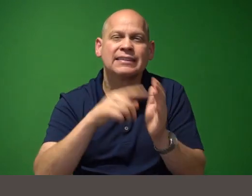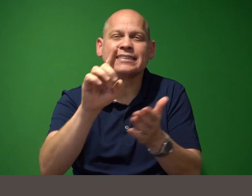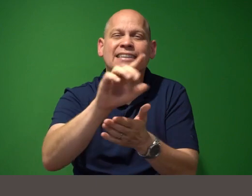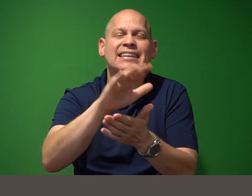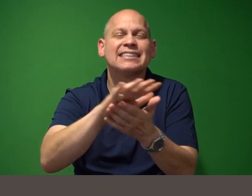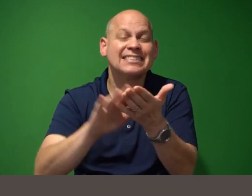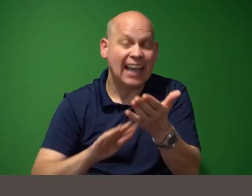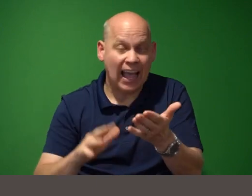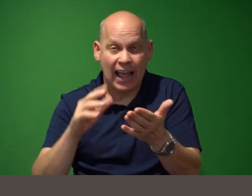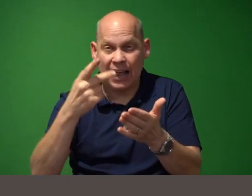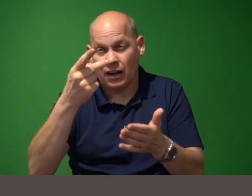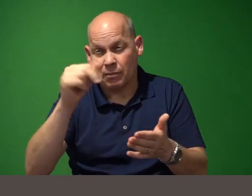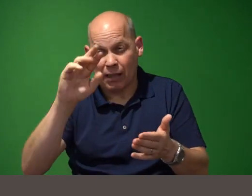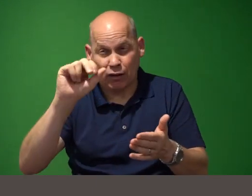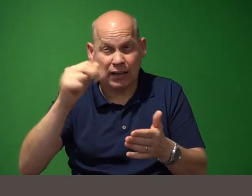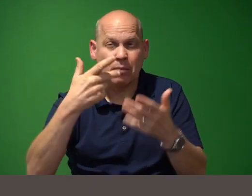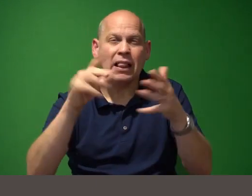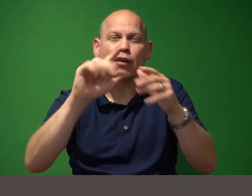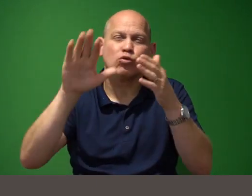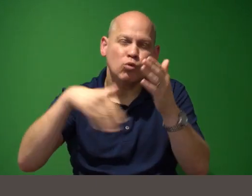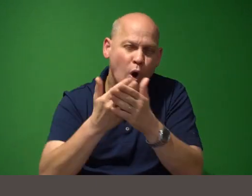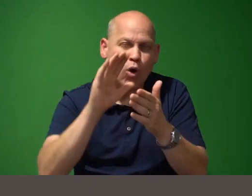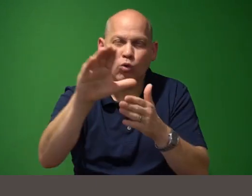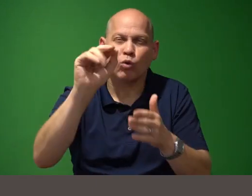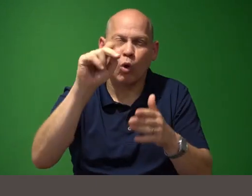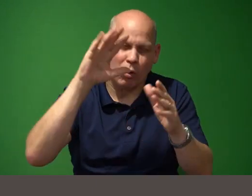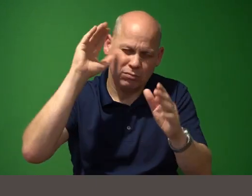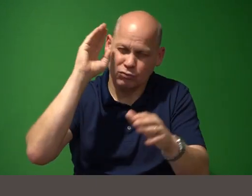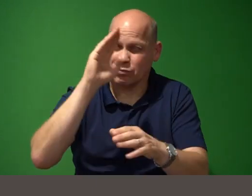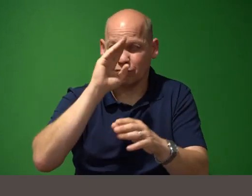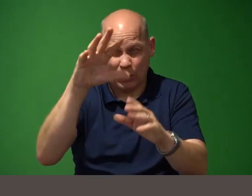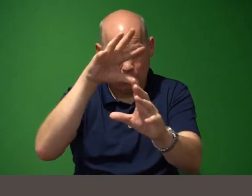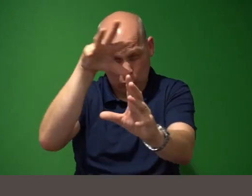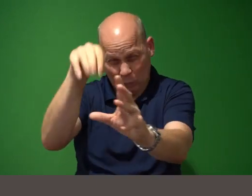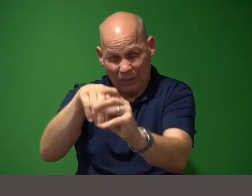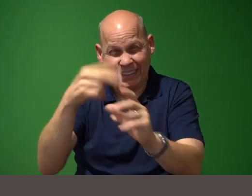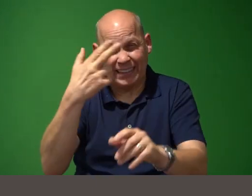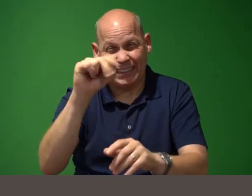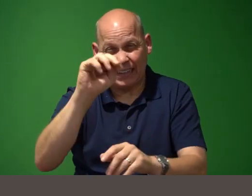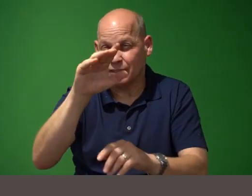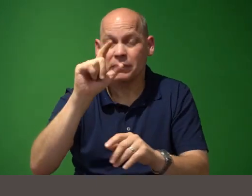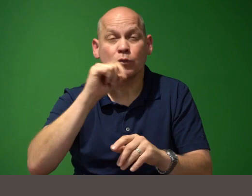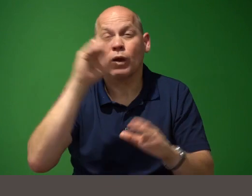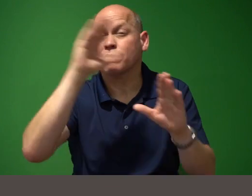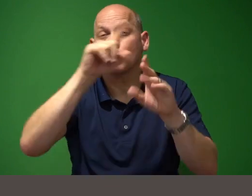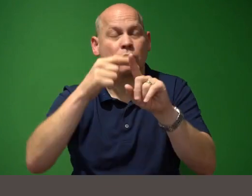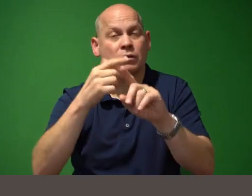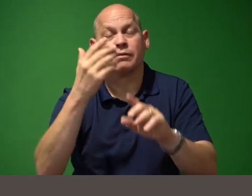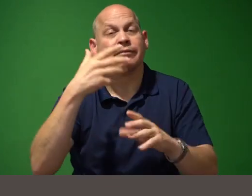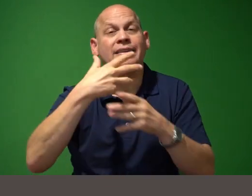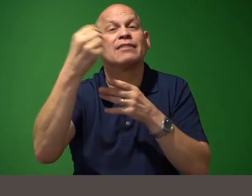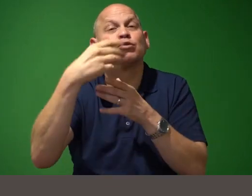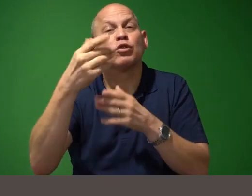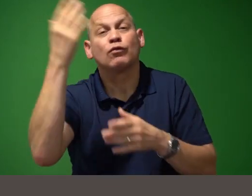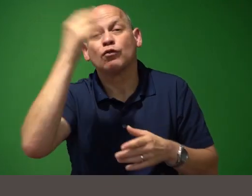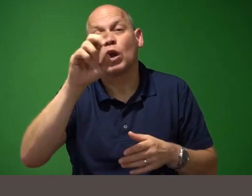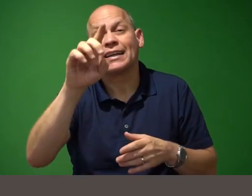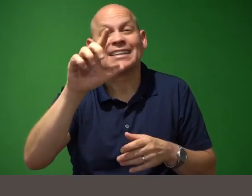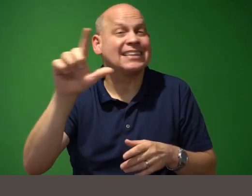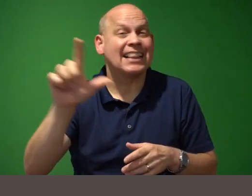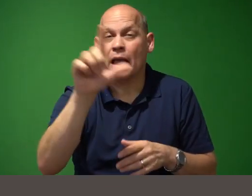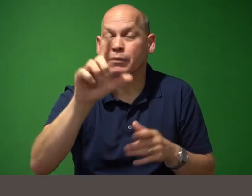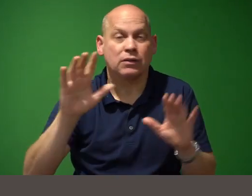all your code directly in your html you don't have to worry about an external front-end library you're creating all your